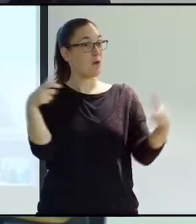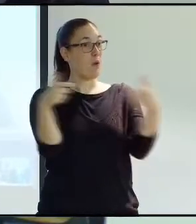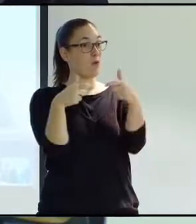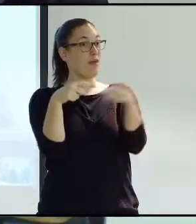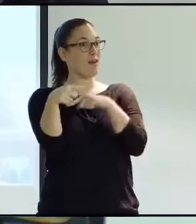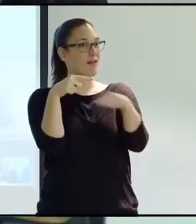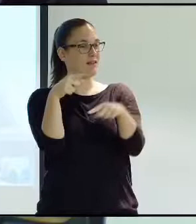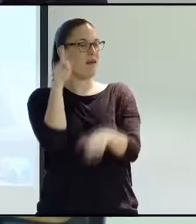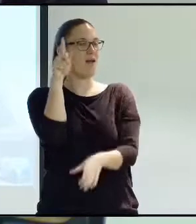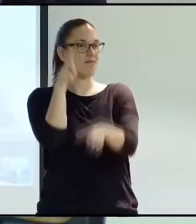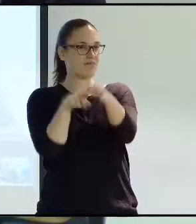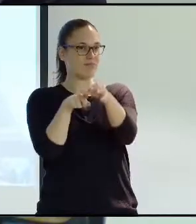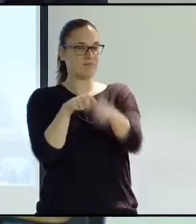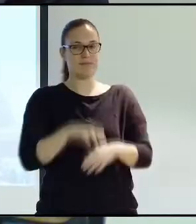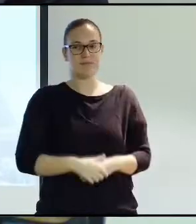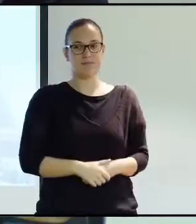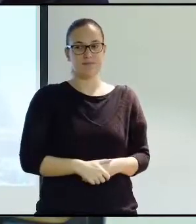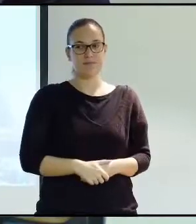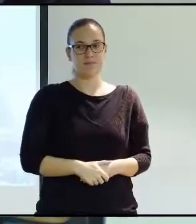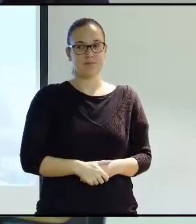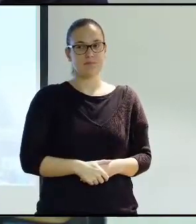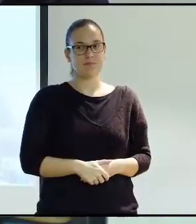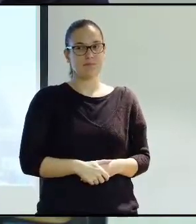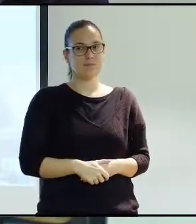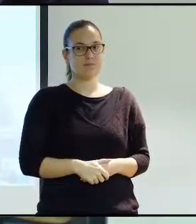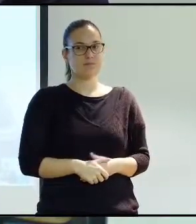And he was a board member at Enil.